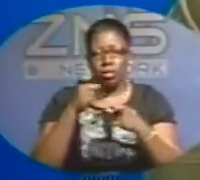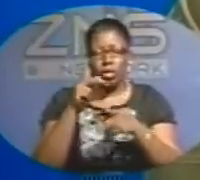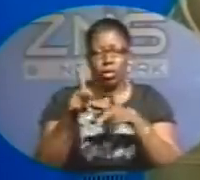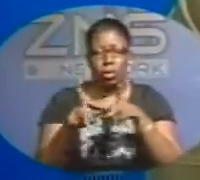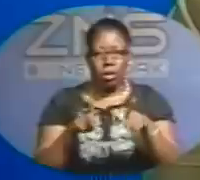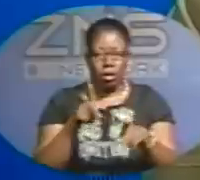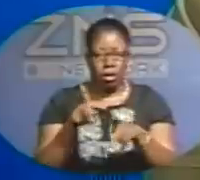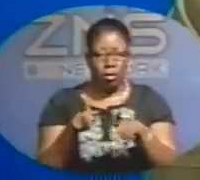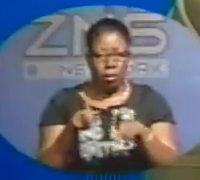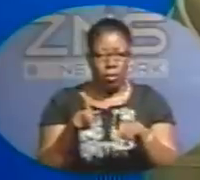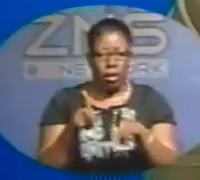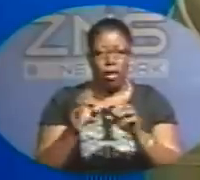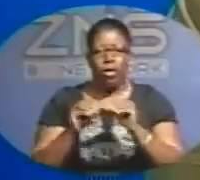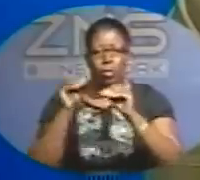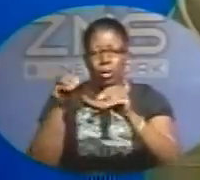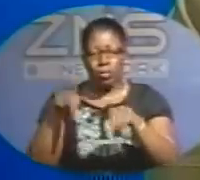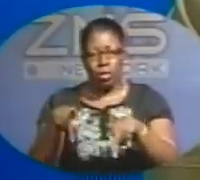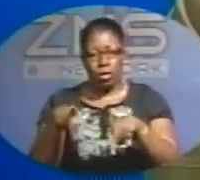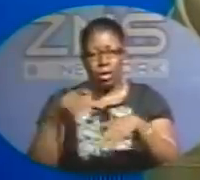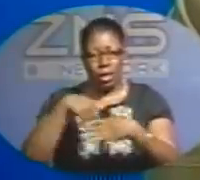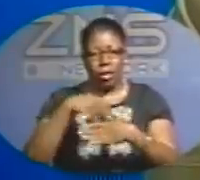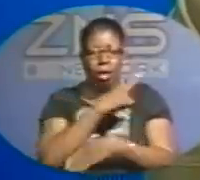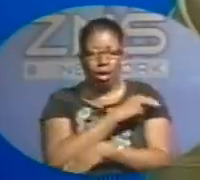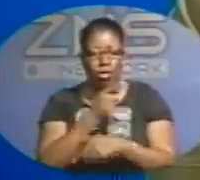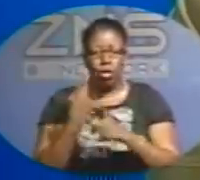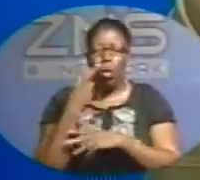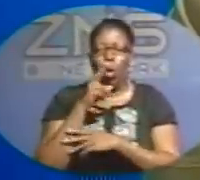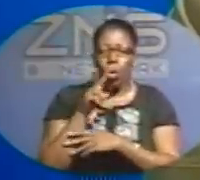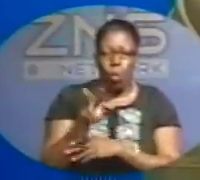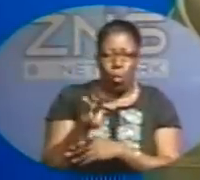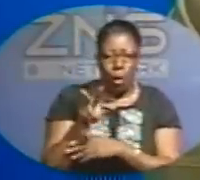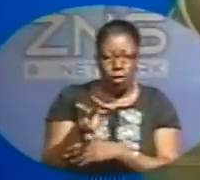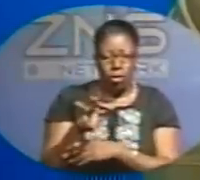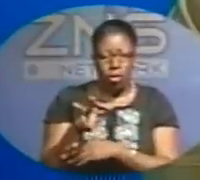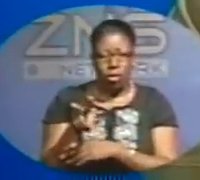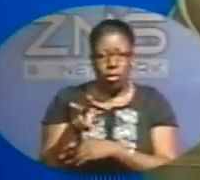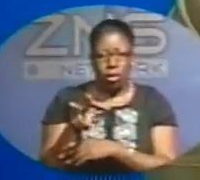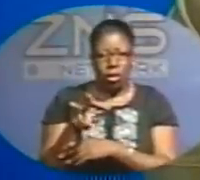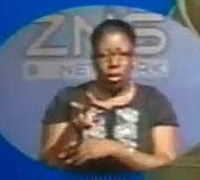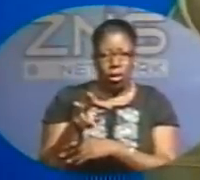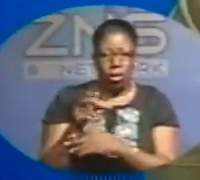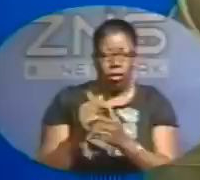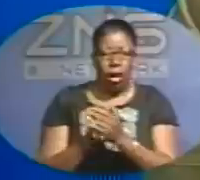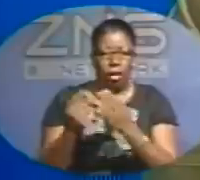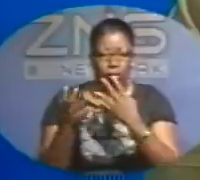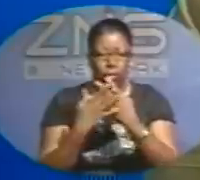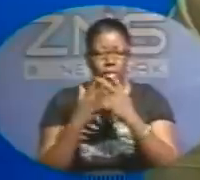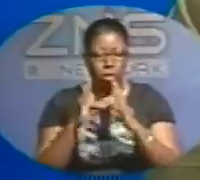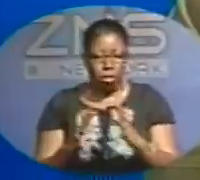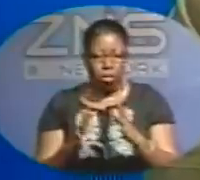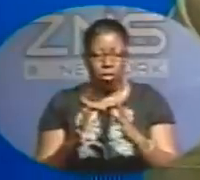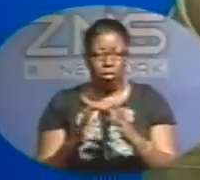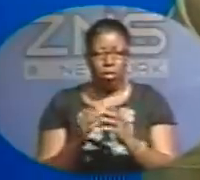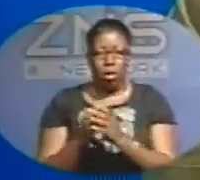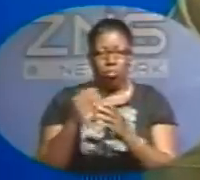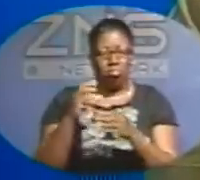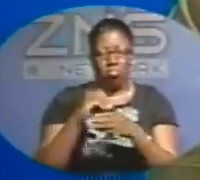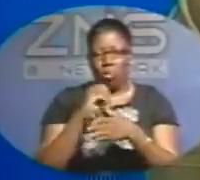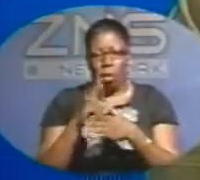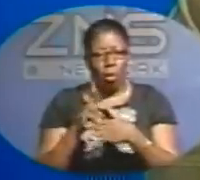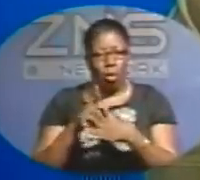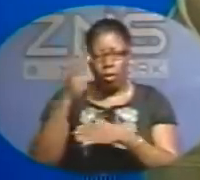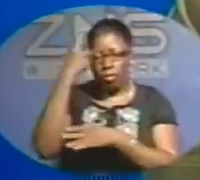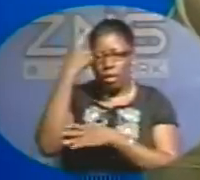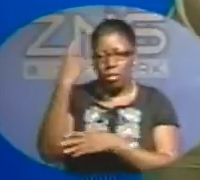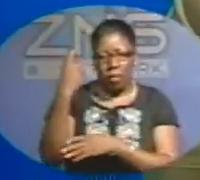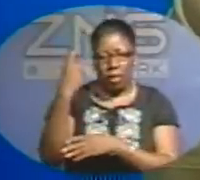in the hospital to watch persons who are high-value prisoners or suspects, and